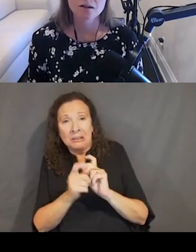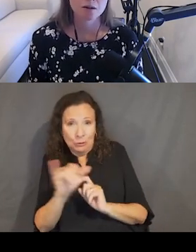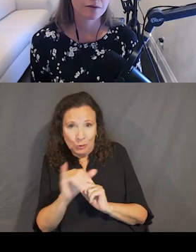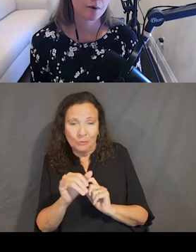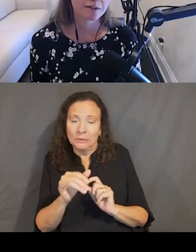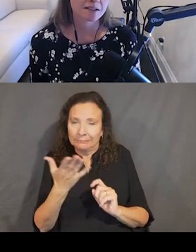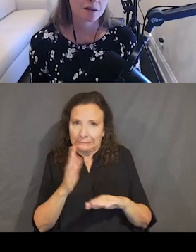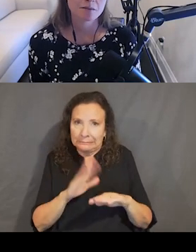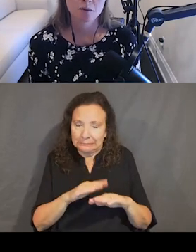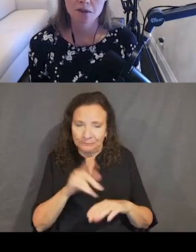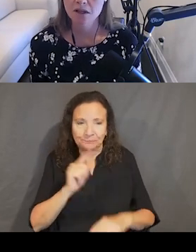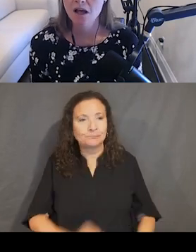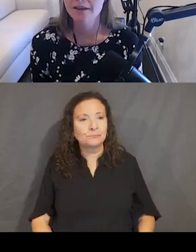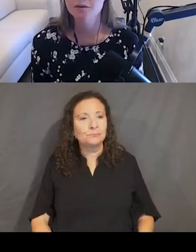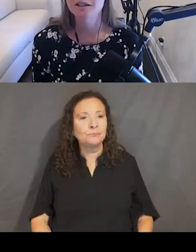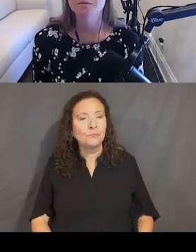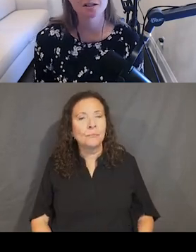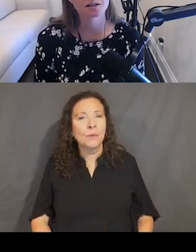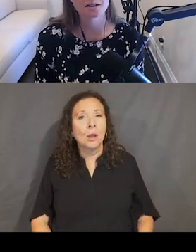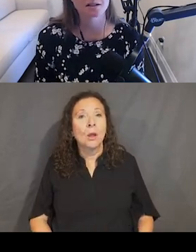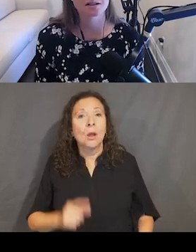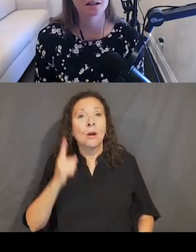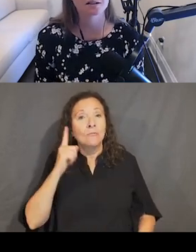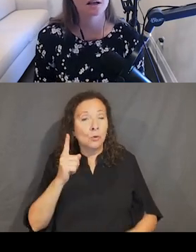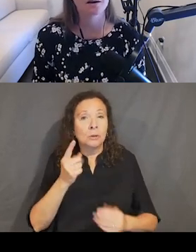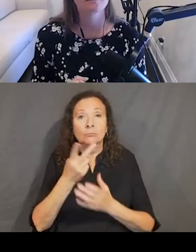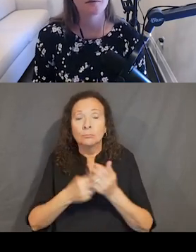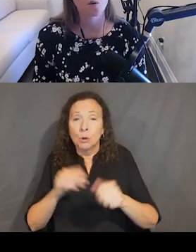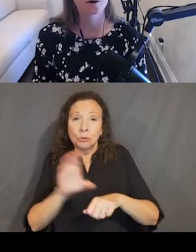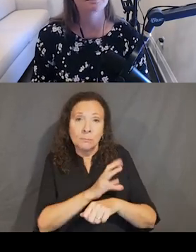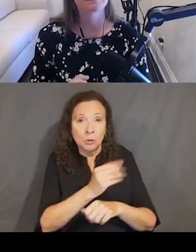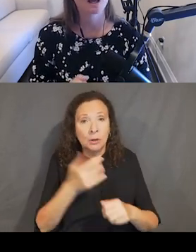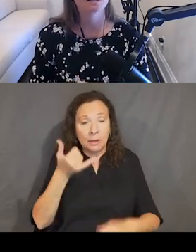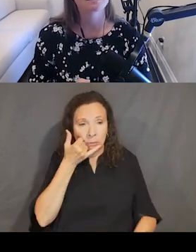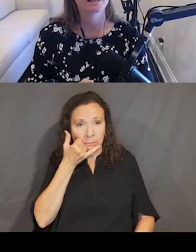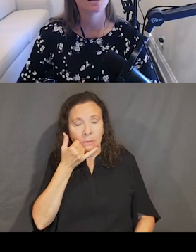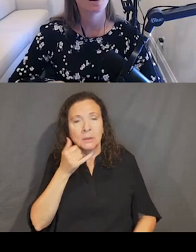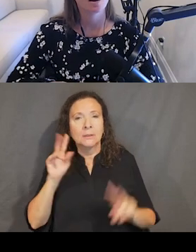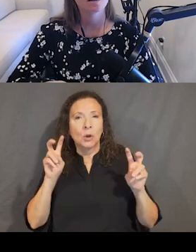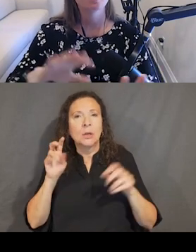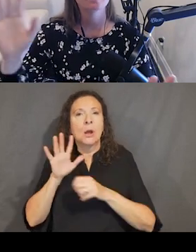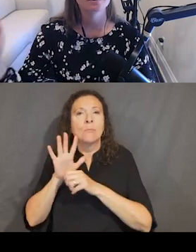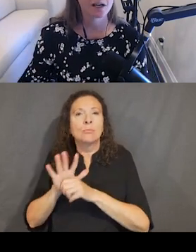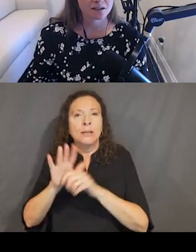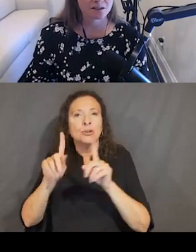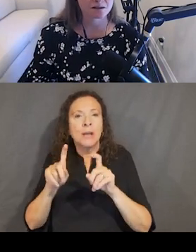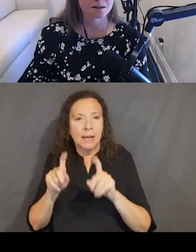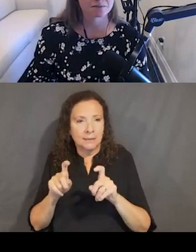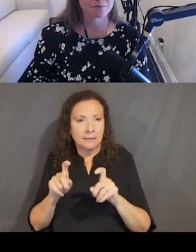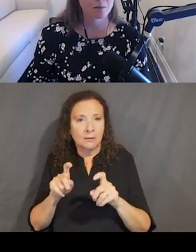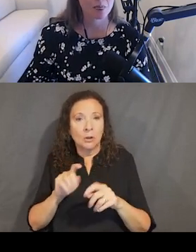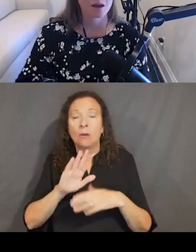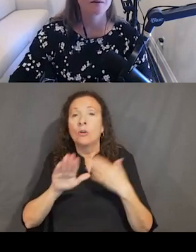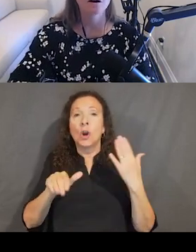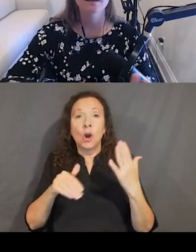And also, for both desktop and mobile, I think we need to pressure test the designs for, I'm going to say, all permutations